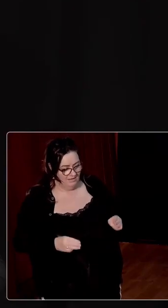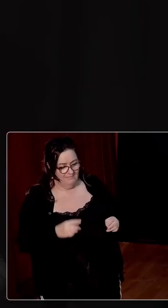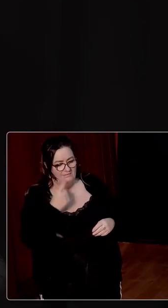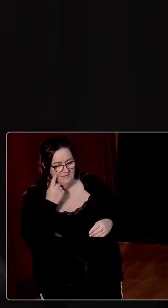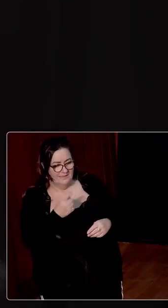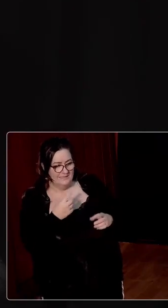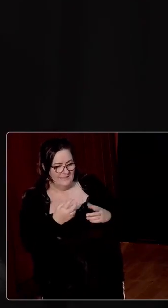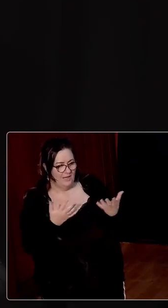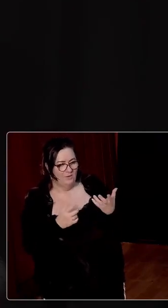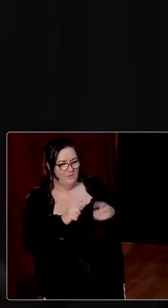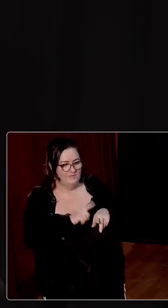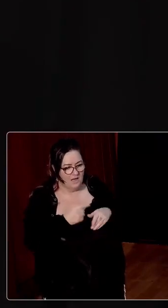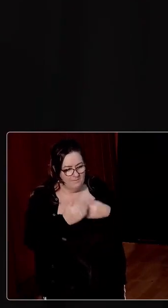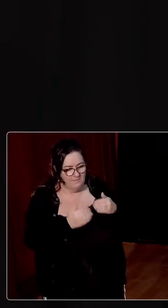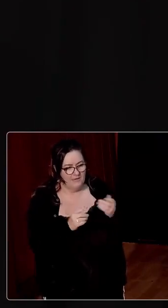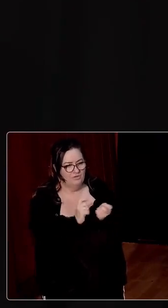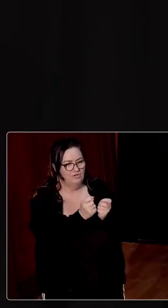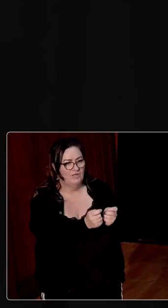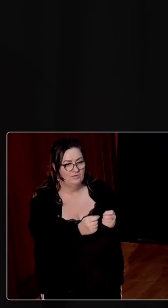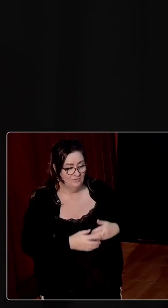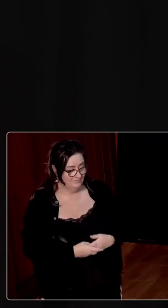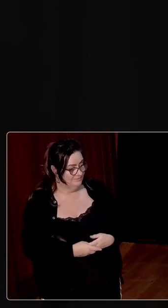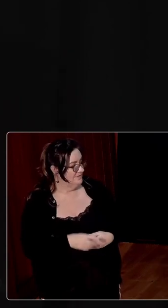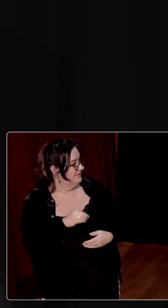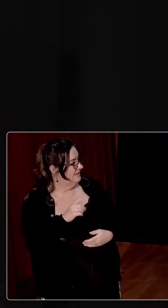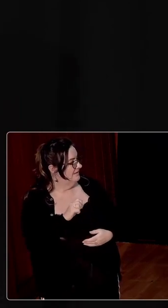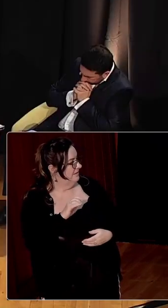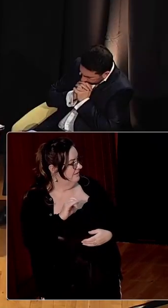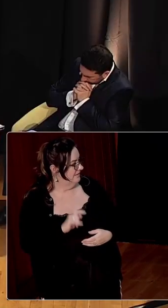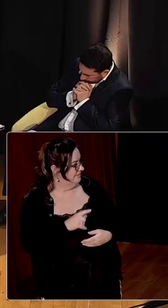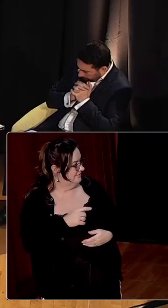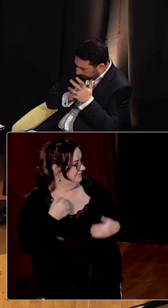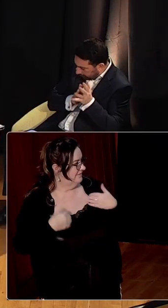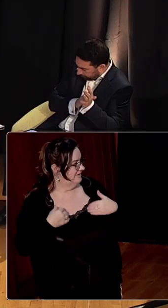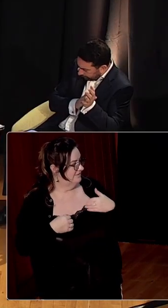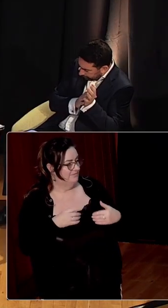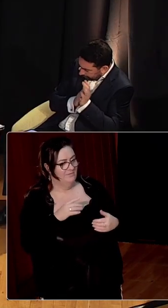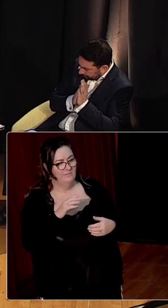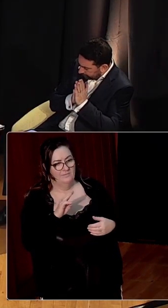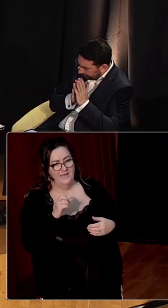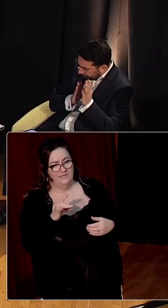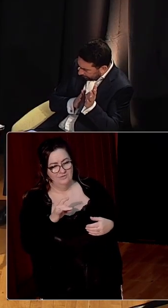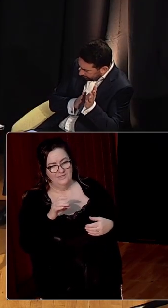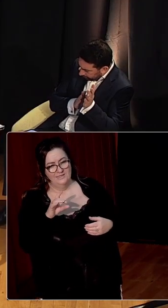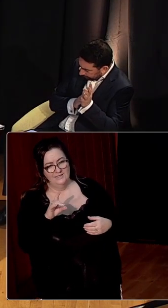over time. How did that change over the generations? Dahi, there's a very interesting question from Patrick Kilfeather. said, did the irregulars